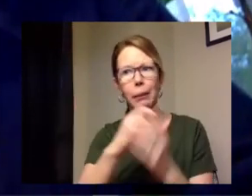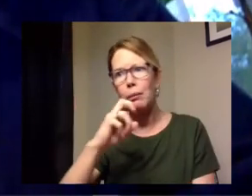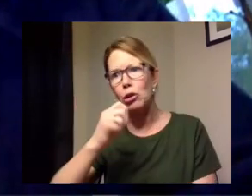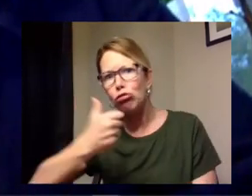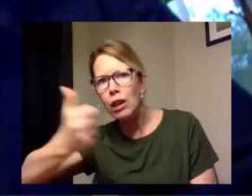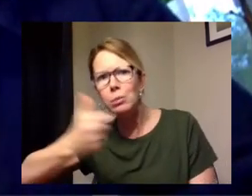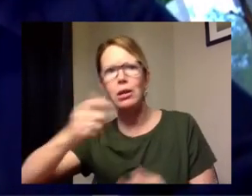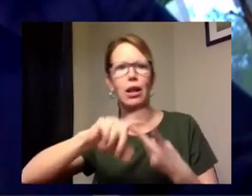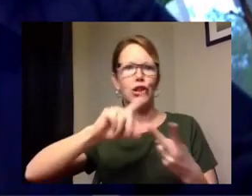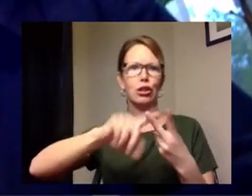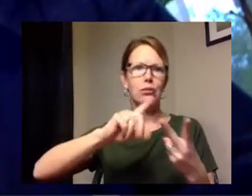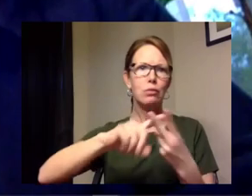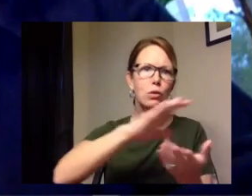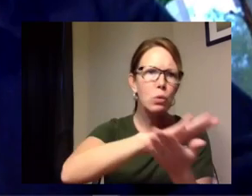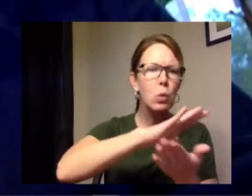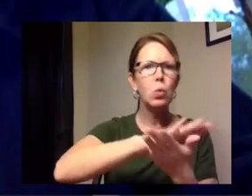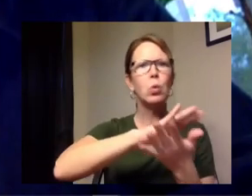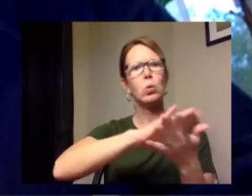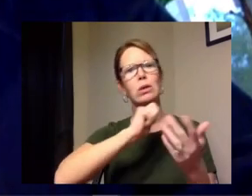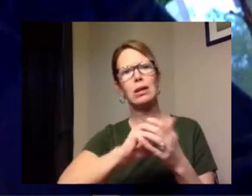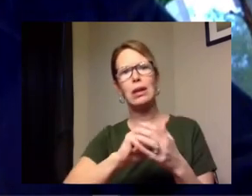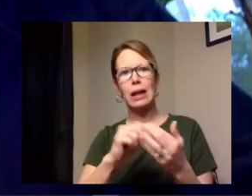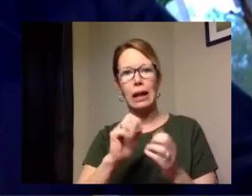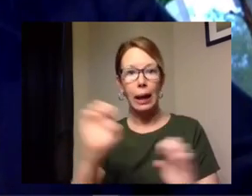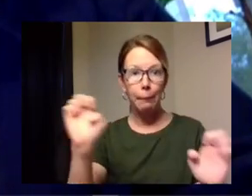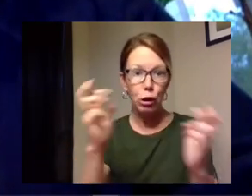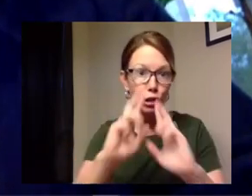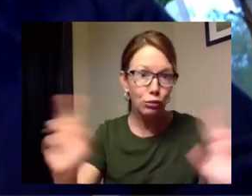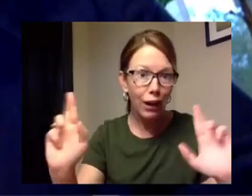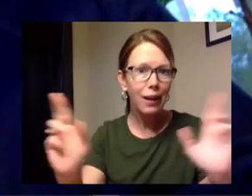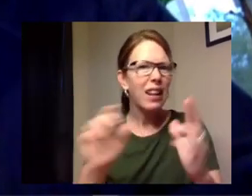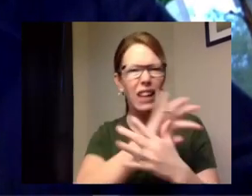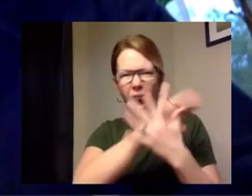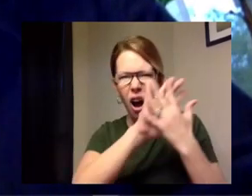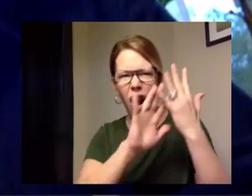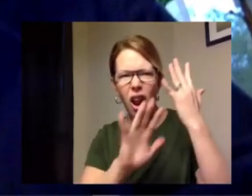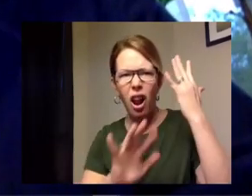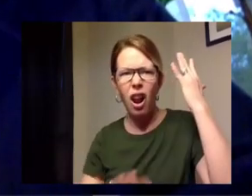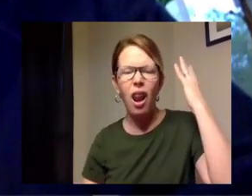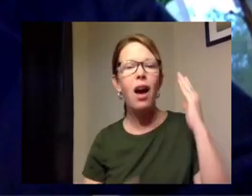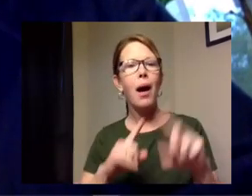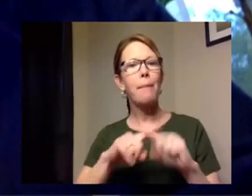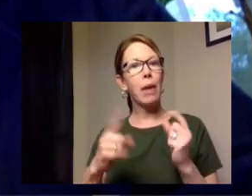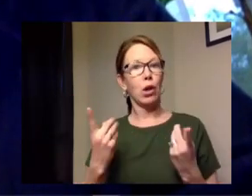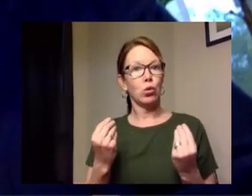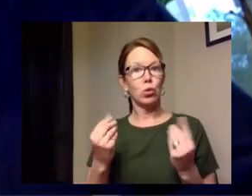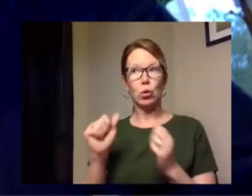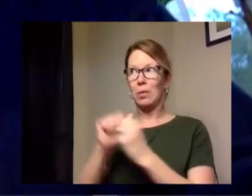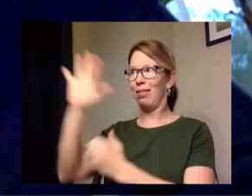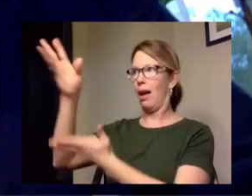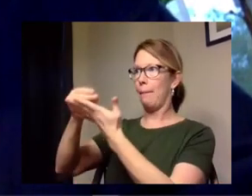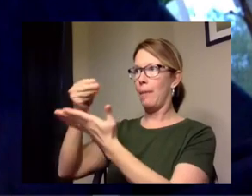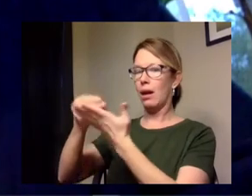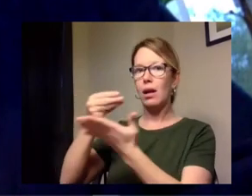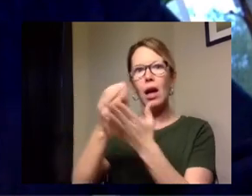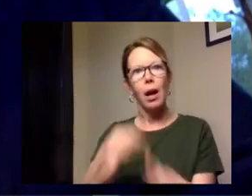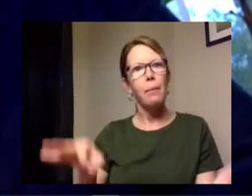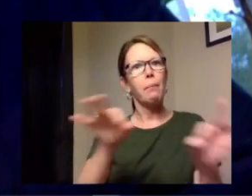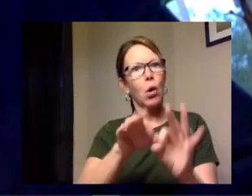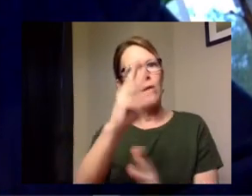and emergency readiness needs no better example than right now why this is important